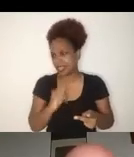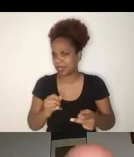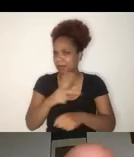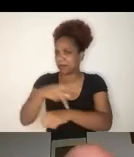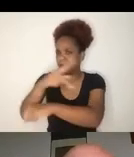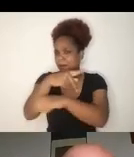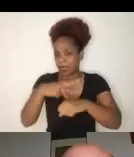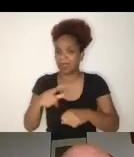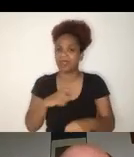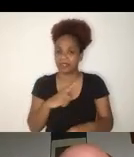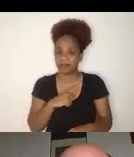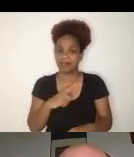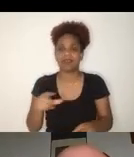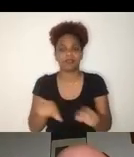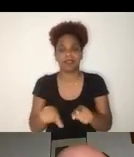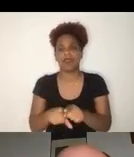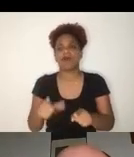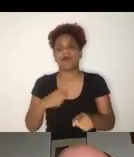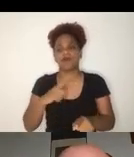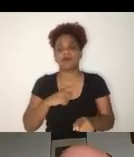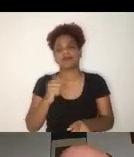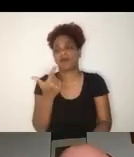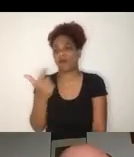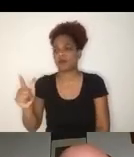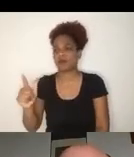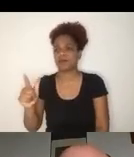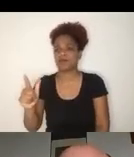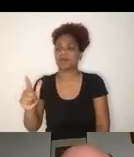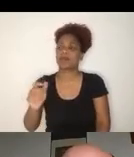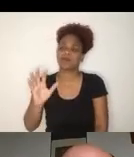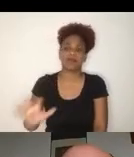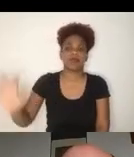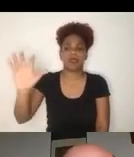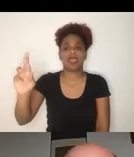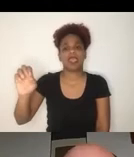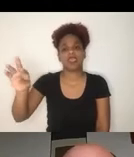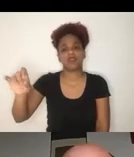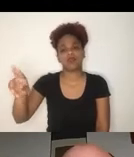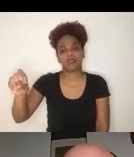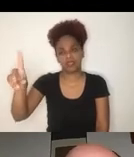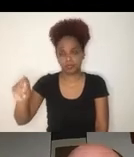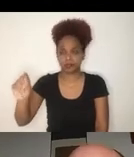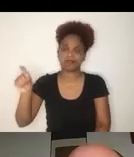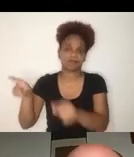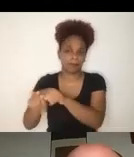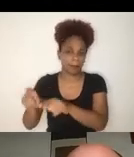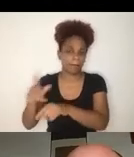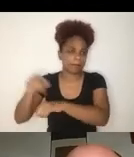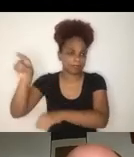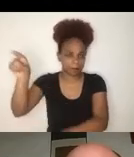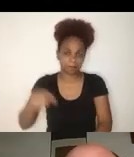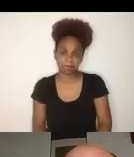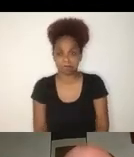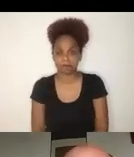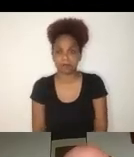And we have had then a rather calm summer with low levels of infections and hospitalizations.